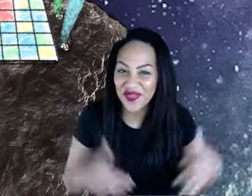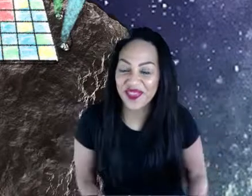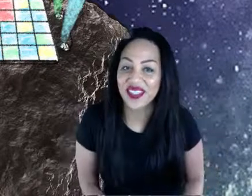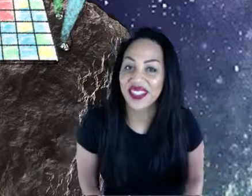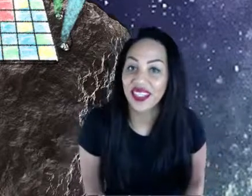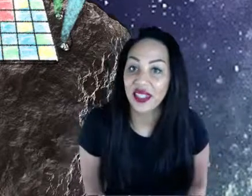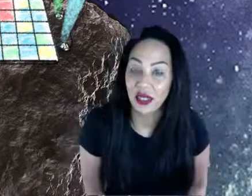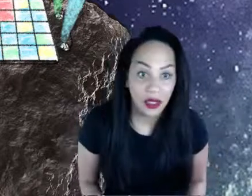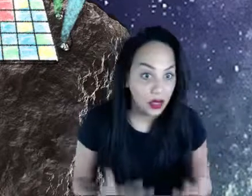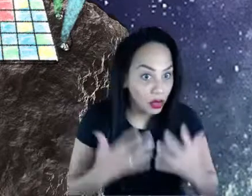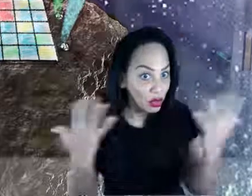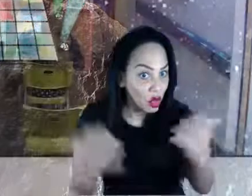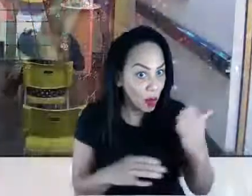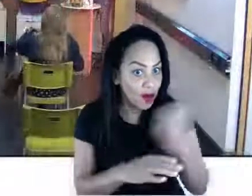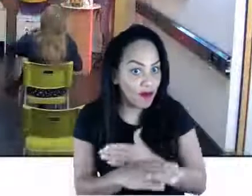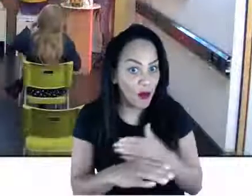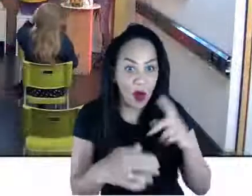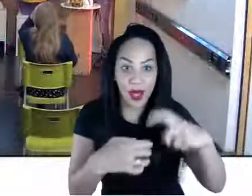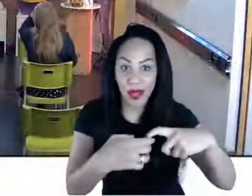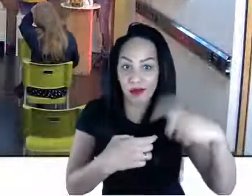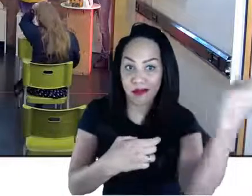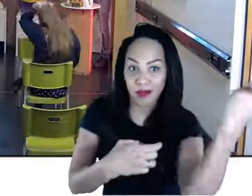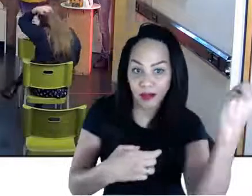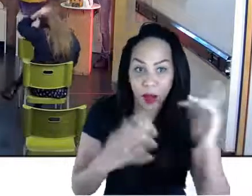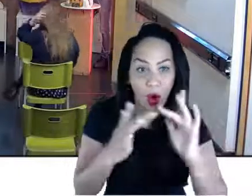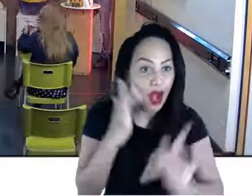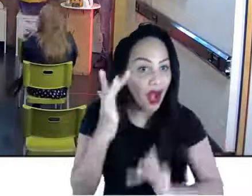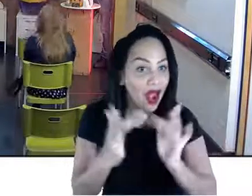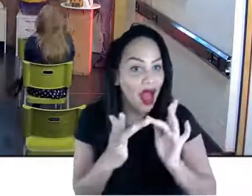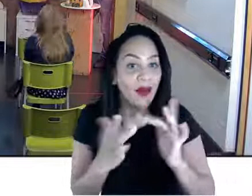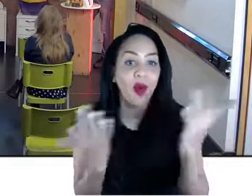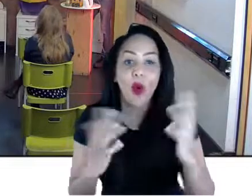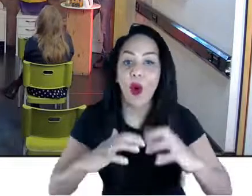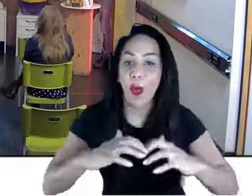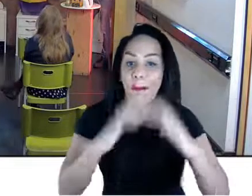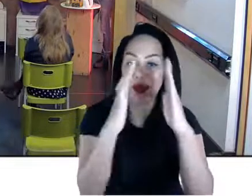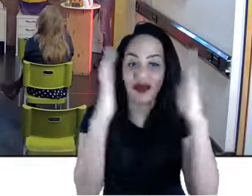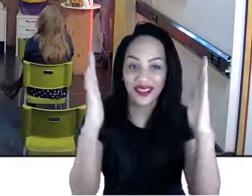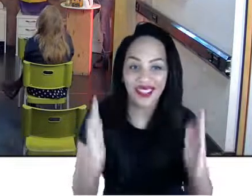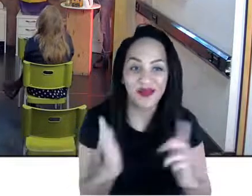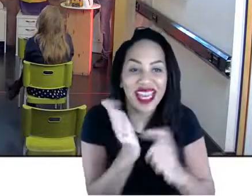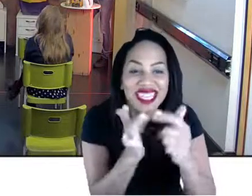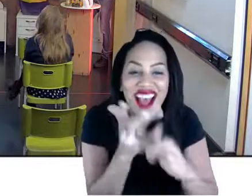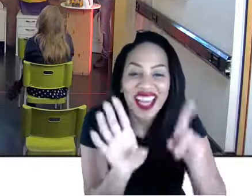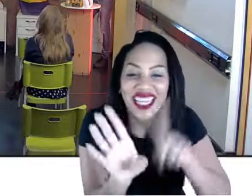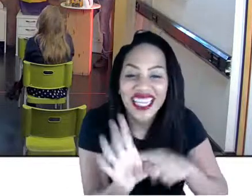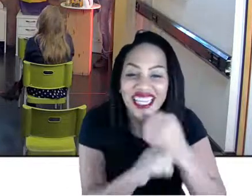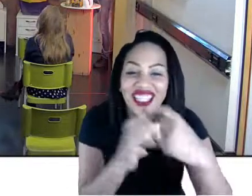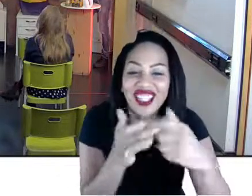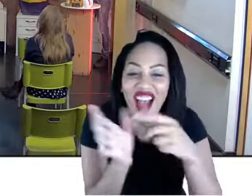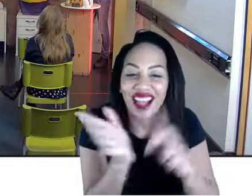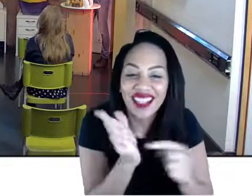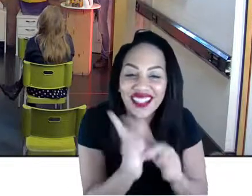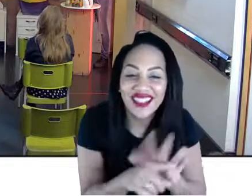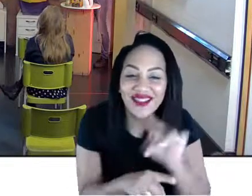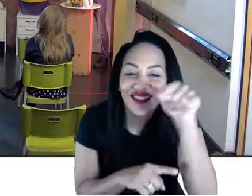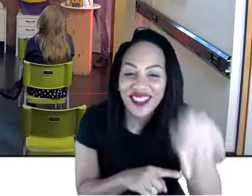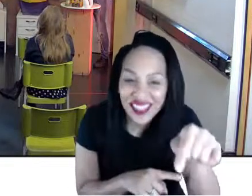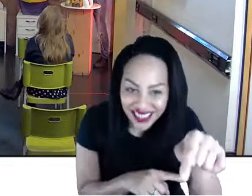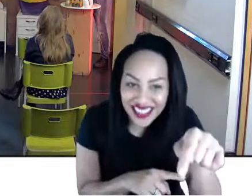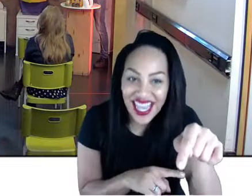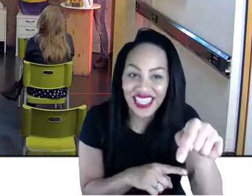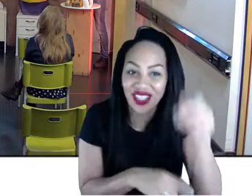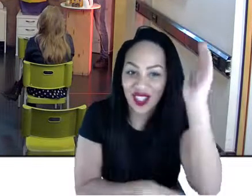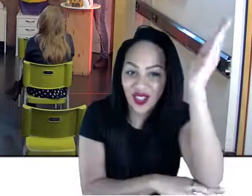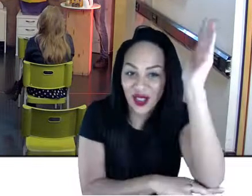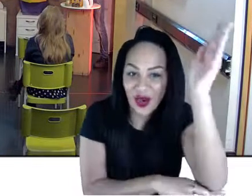So, before you leave us, either online or in the building, next week's talk is by Tiny Giant. Ever willing to explore strange new realms, creative